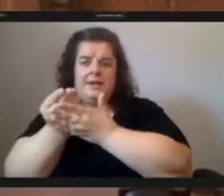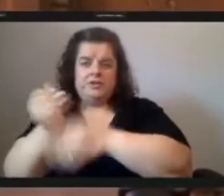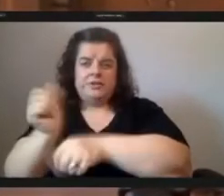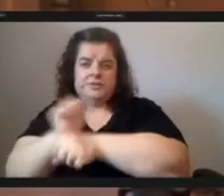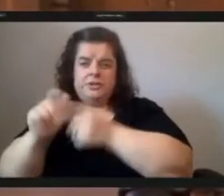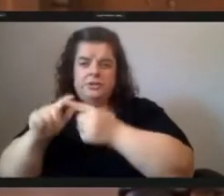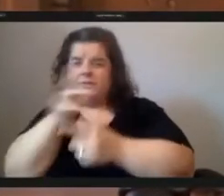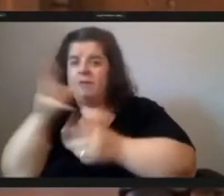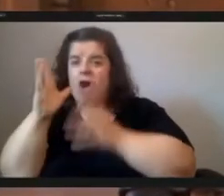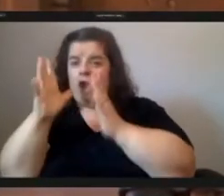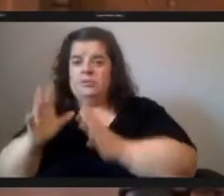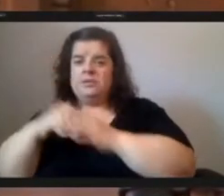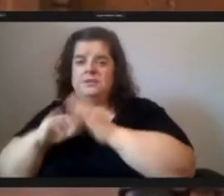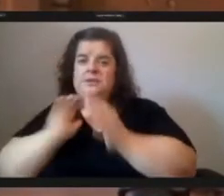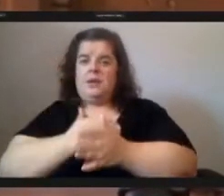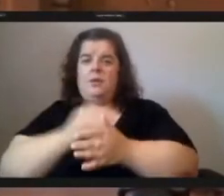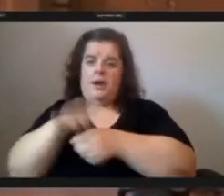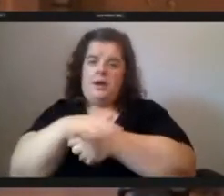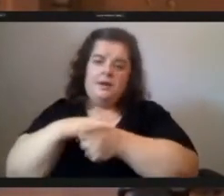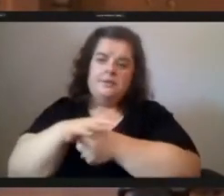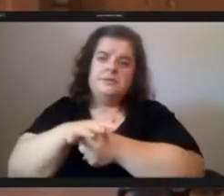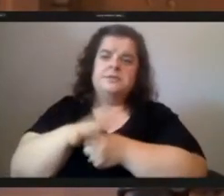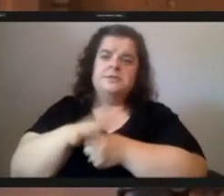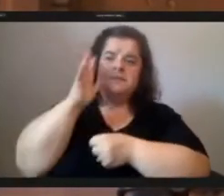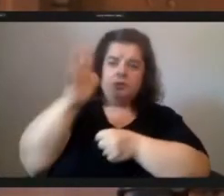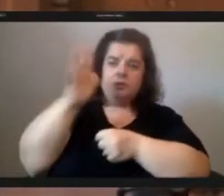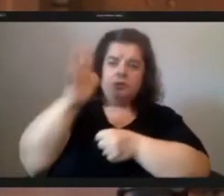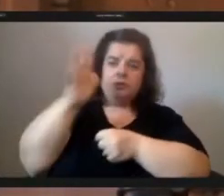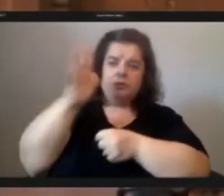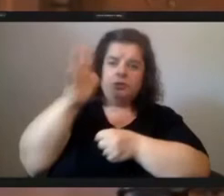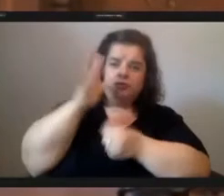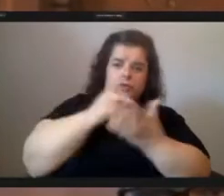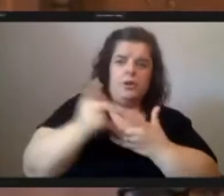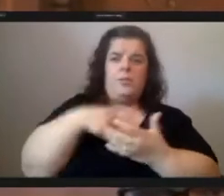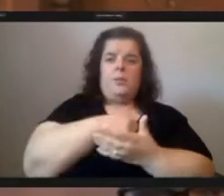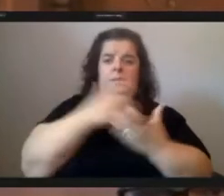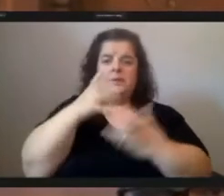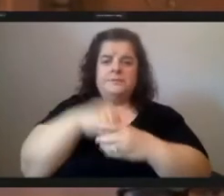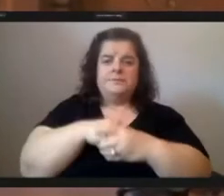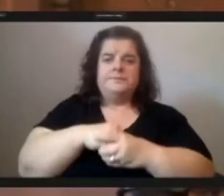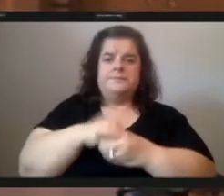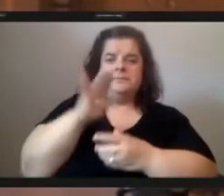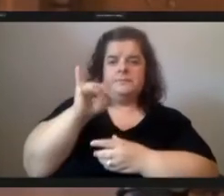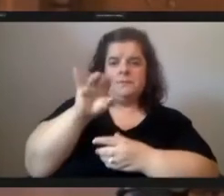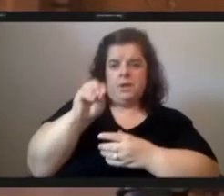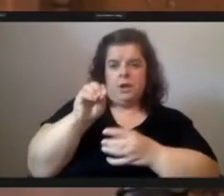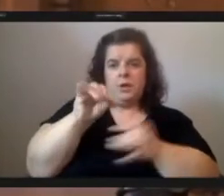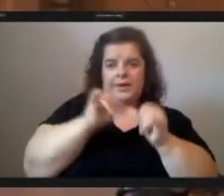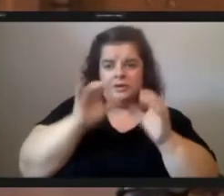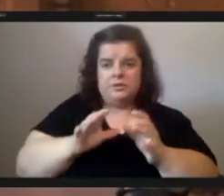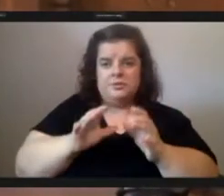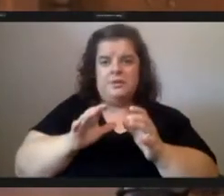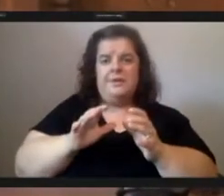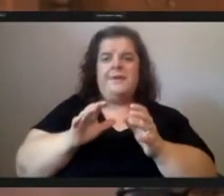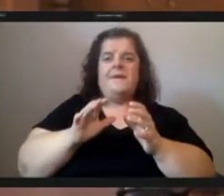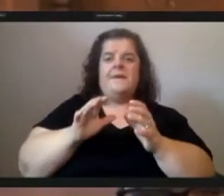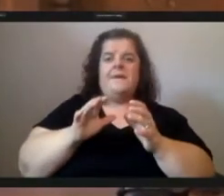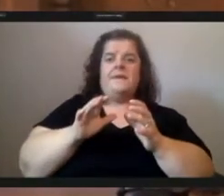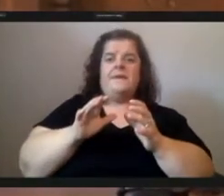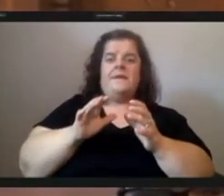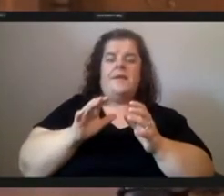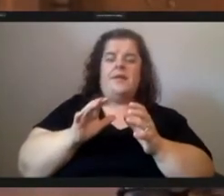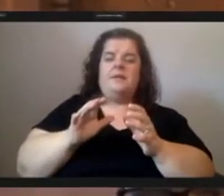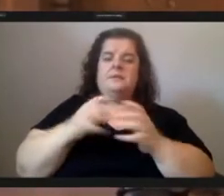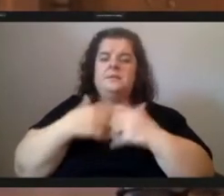future programming that we are involving involved in involves bioengineering and industrial hemp plastics on the horizon